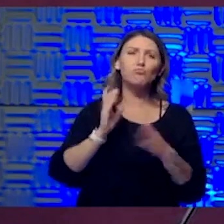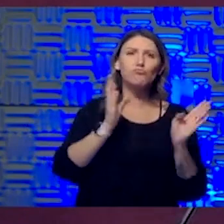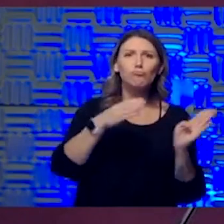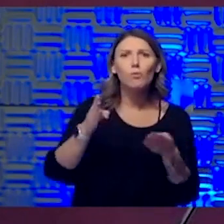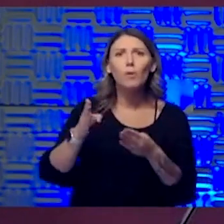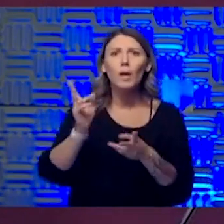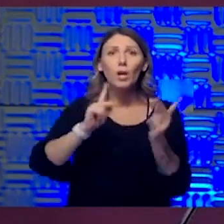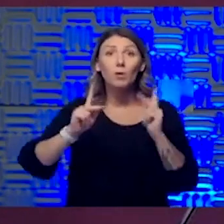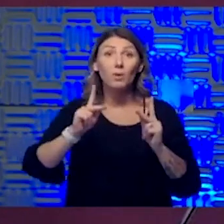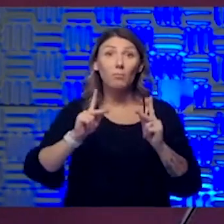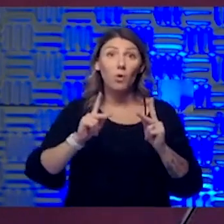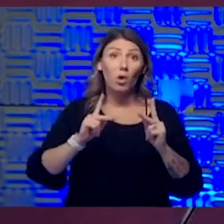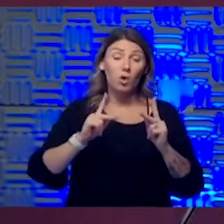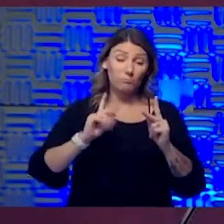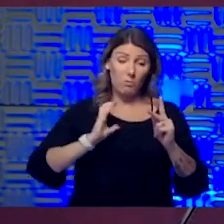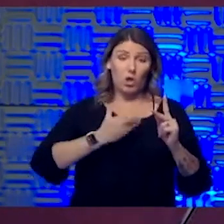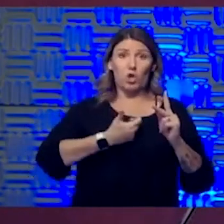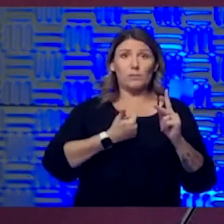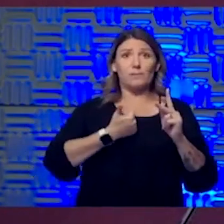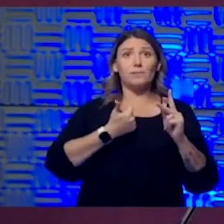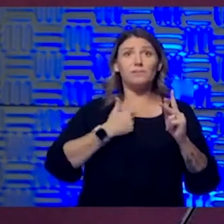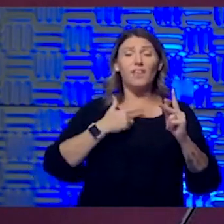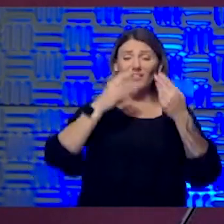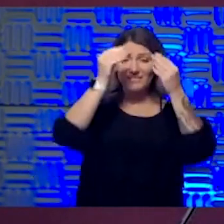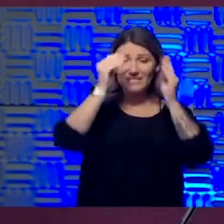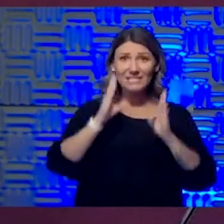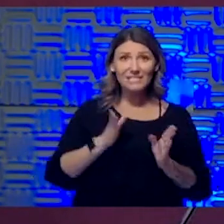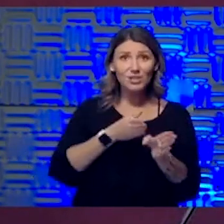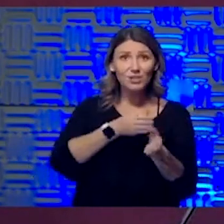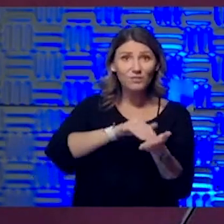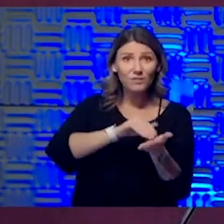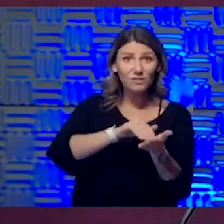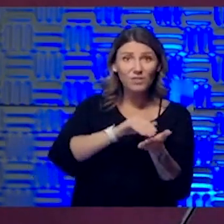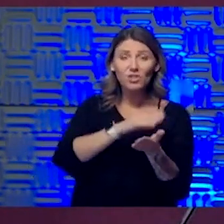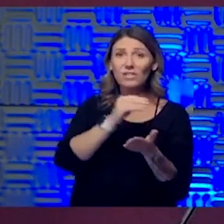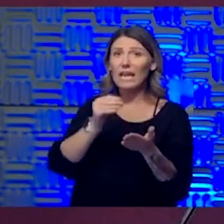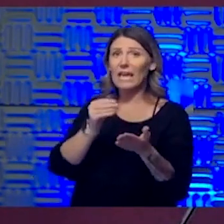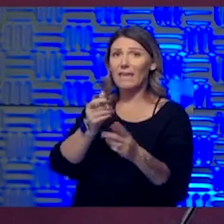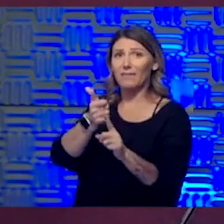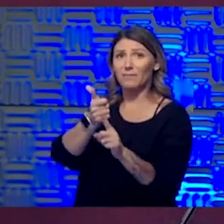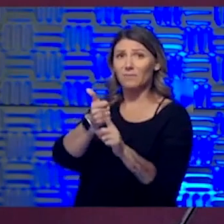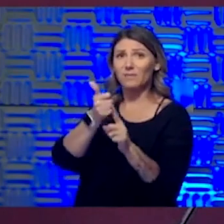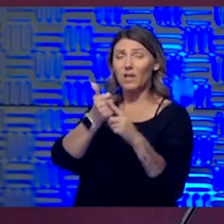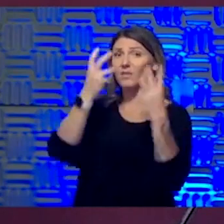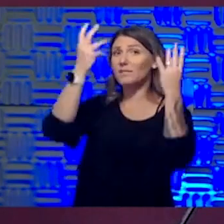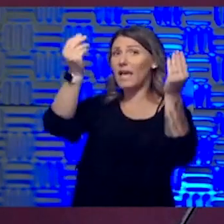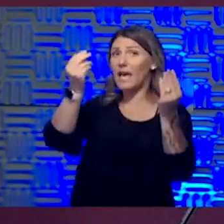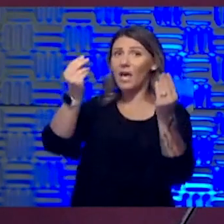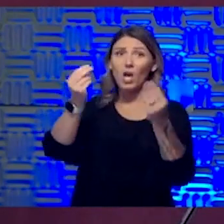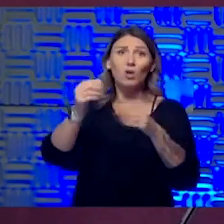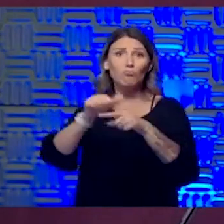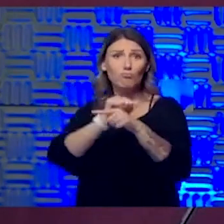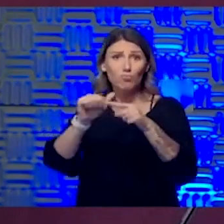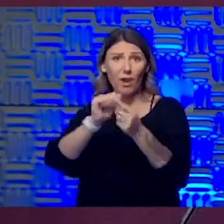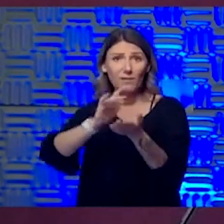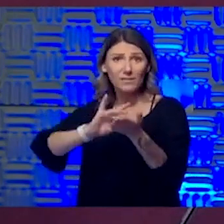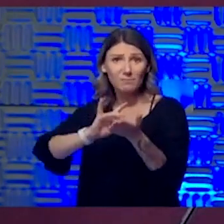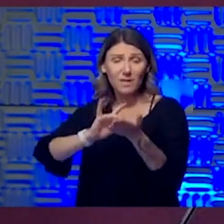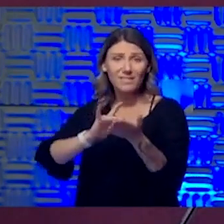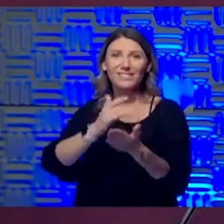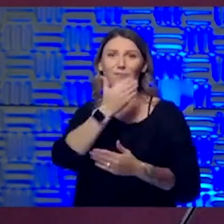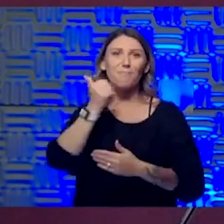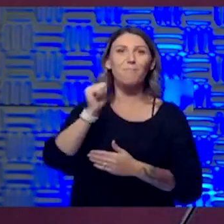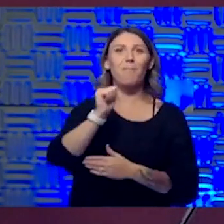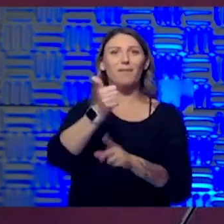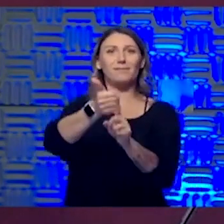as, as teaching physicians, bringing our best self to make sure they ultimately get out and practice medicine with their best self. So I, I just thought this